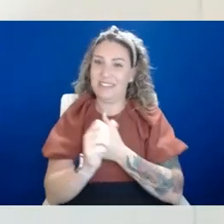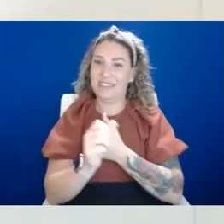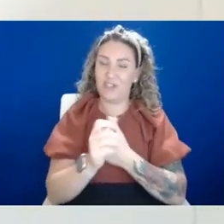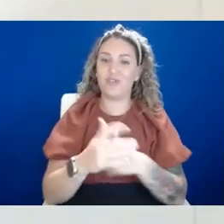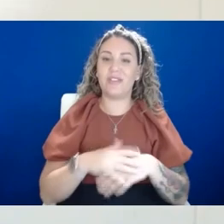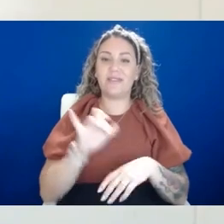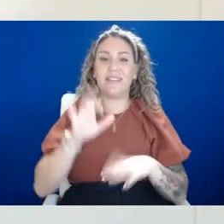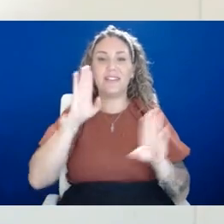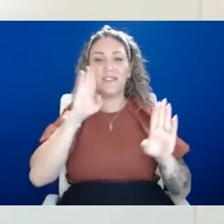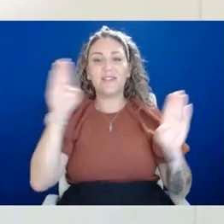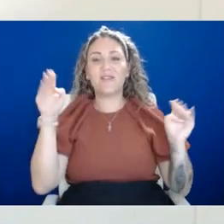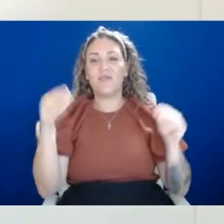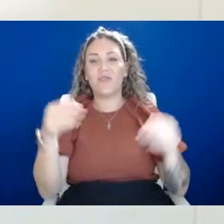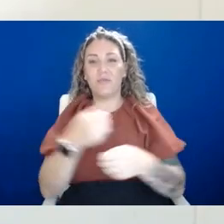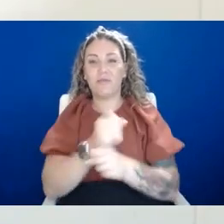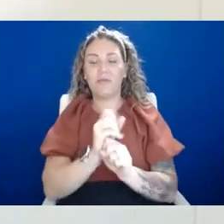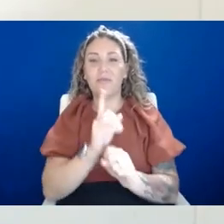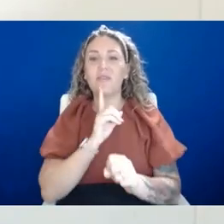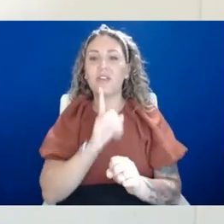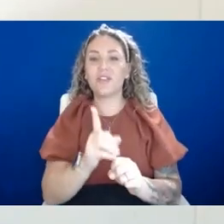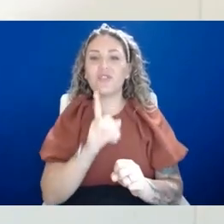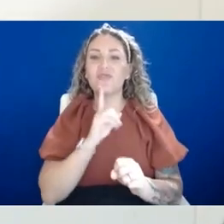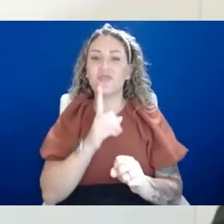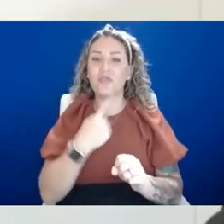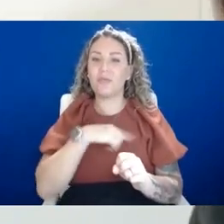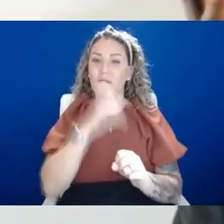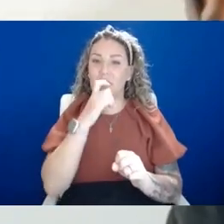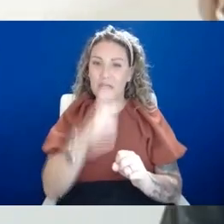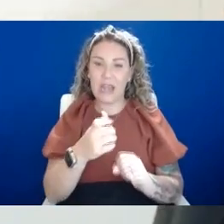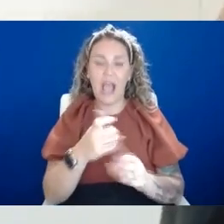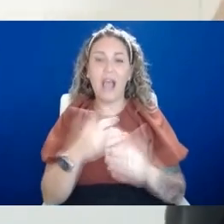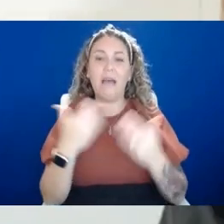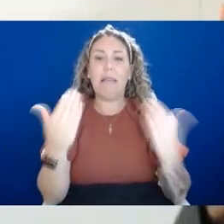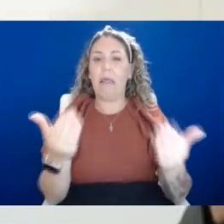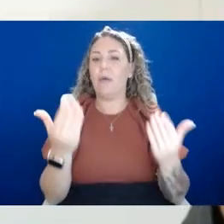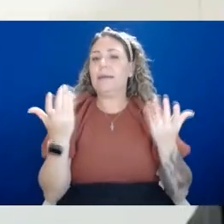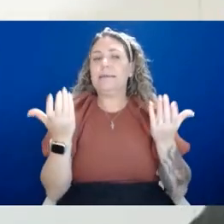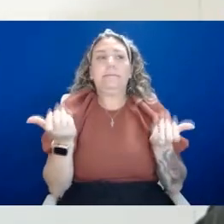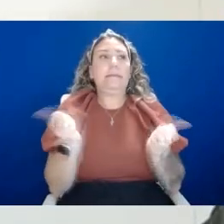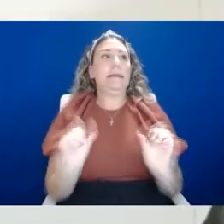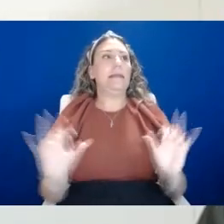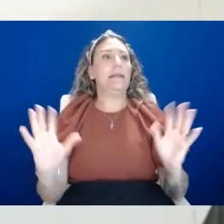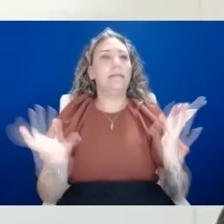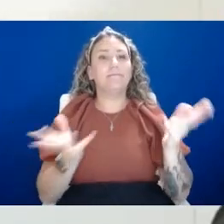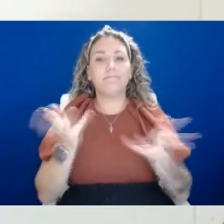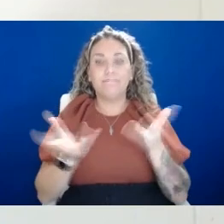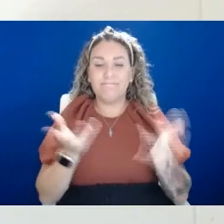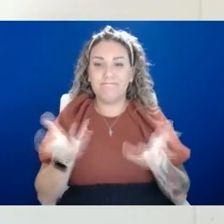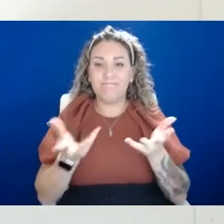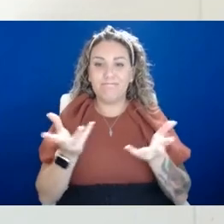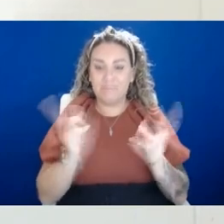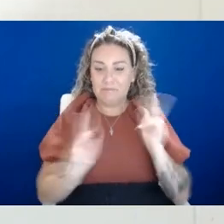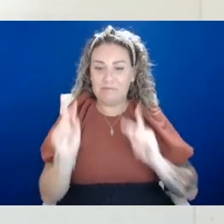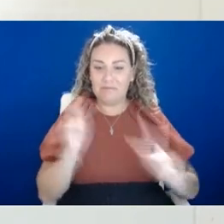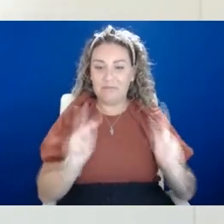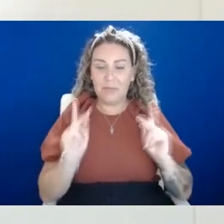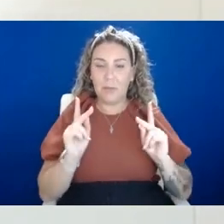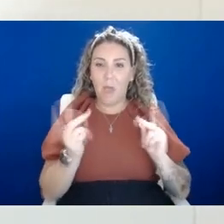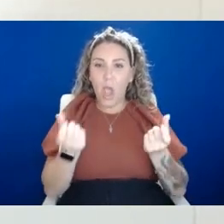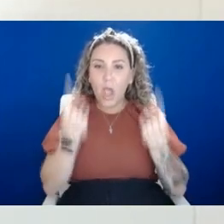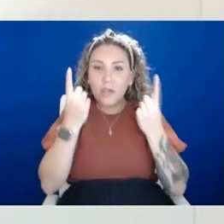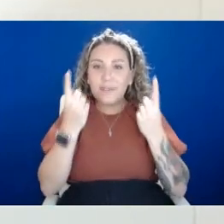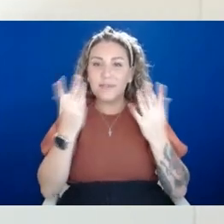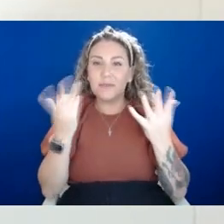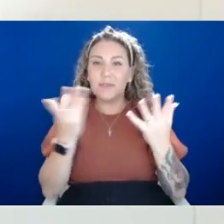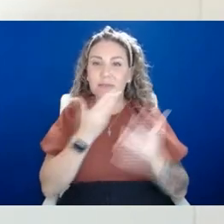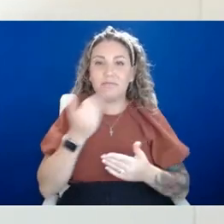focus is making sure that, you know, we're not letting just, um, uh, basically, uh, people understanding what's the best way